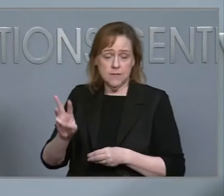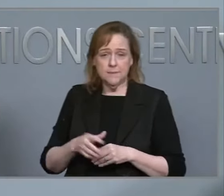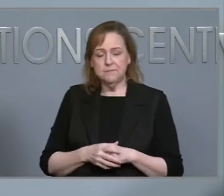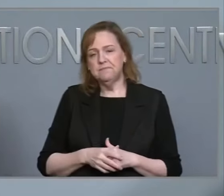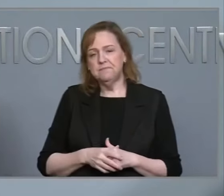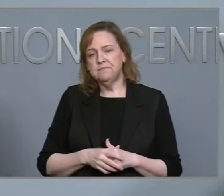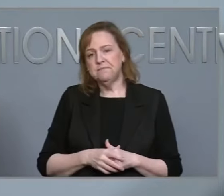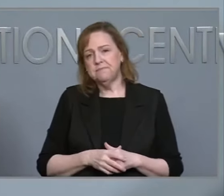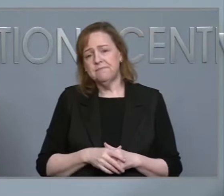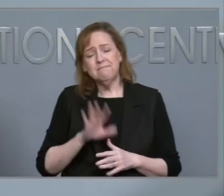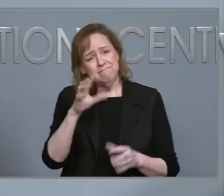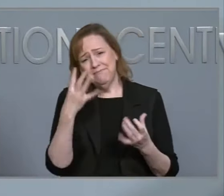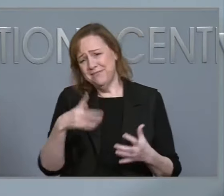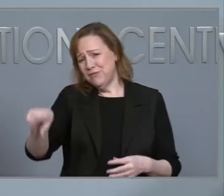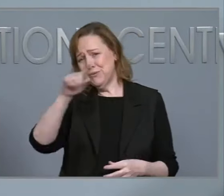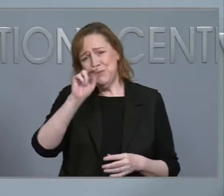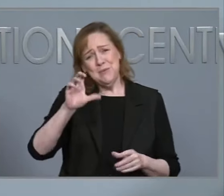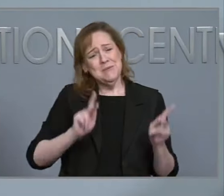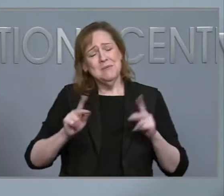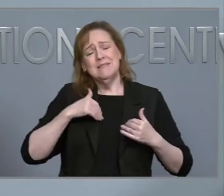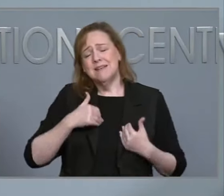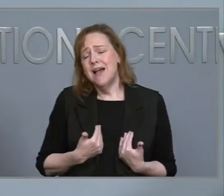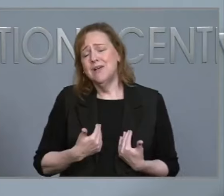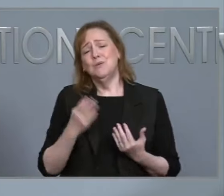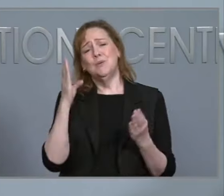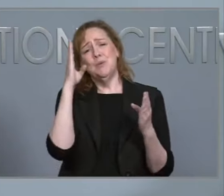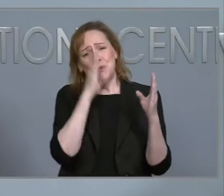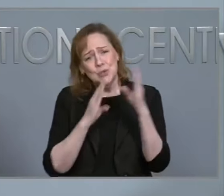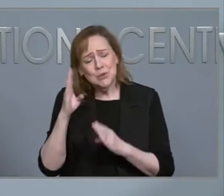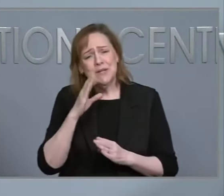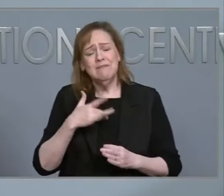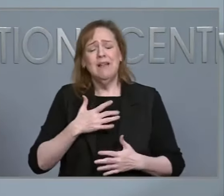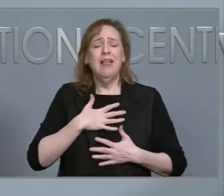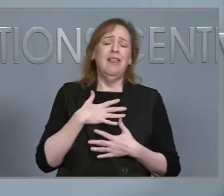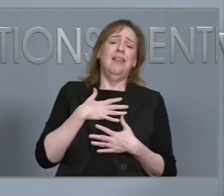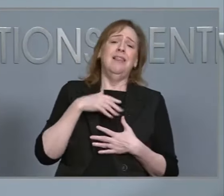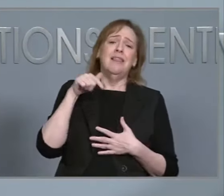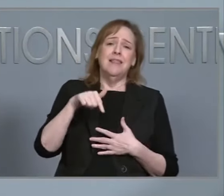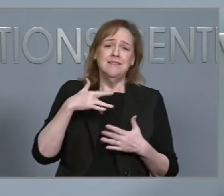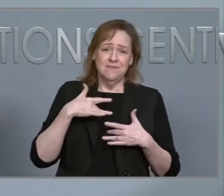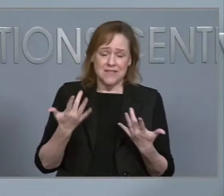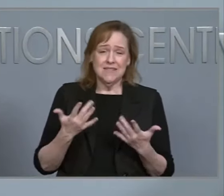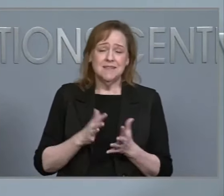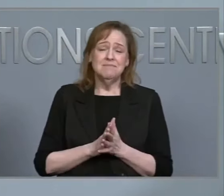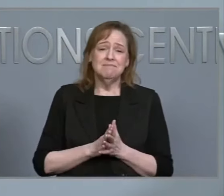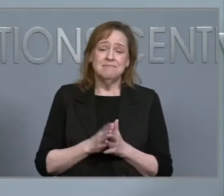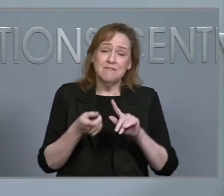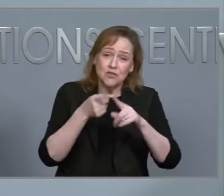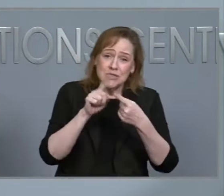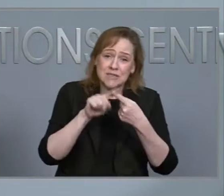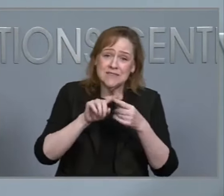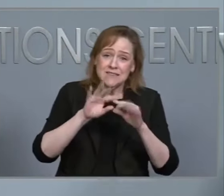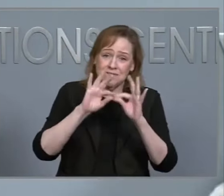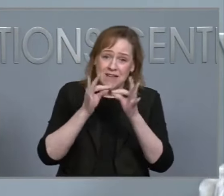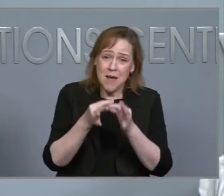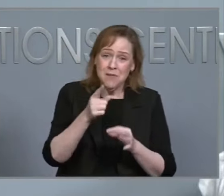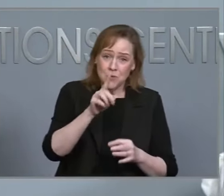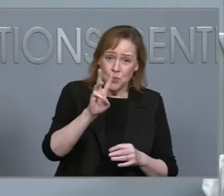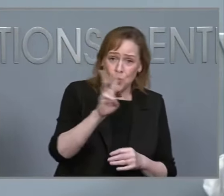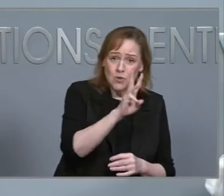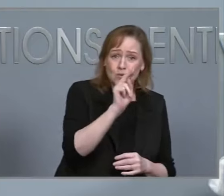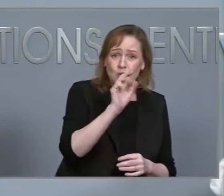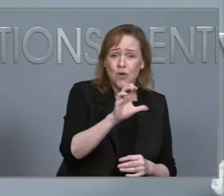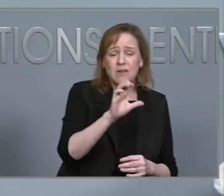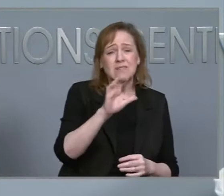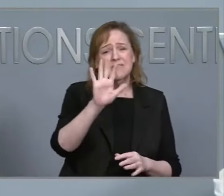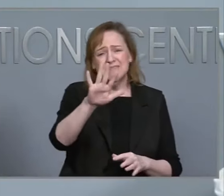worried, and feeling the impacts of this significant event. To our friends and family in Western North Carolina, please know that all of North Carolina stands